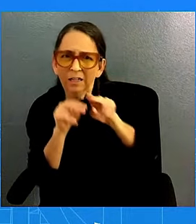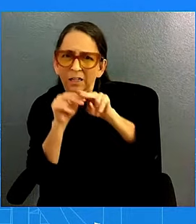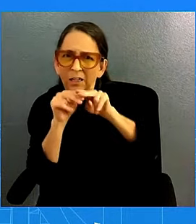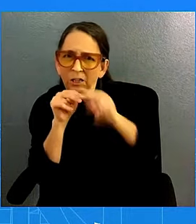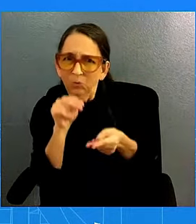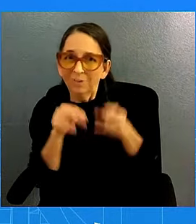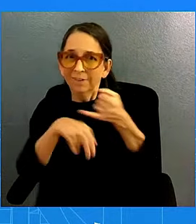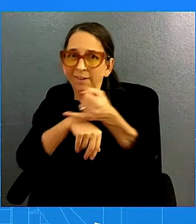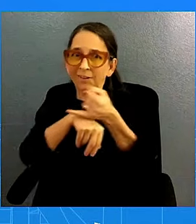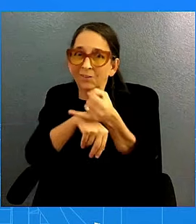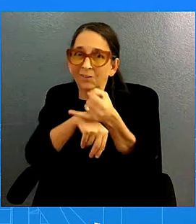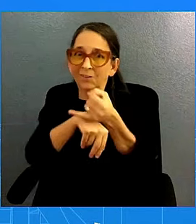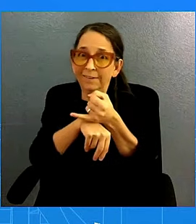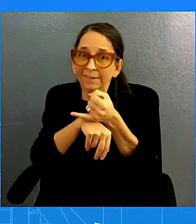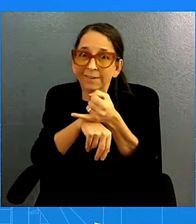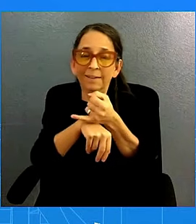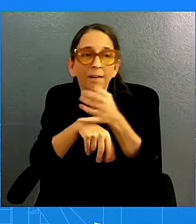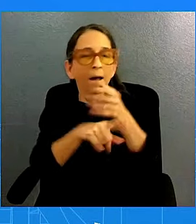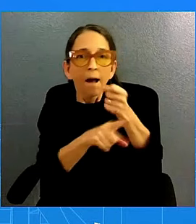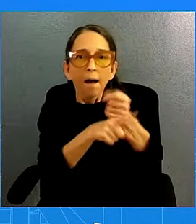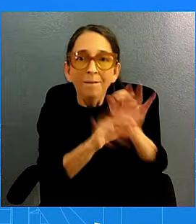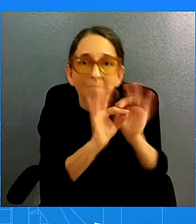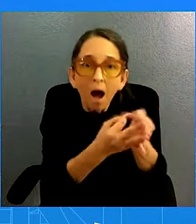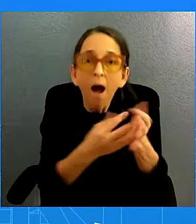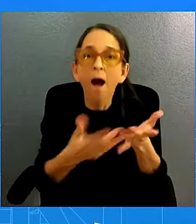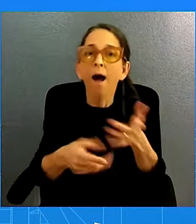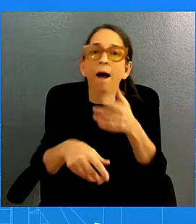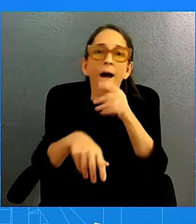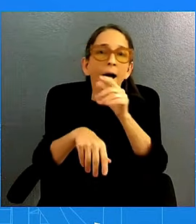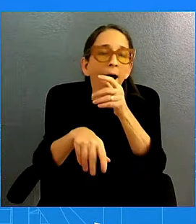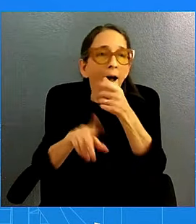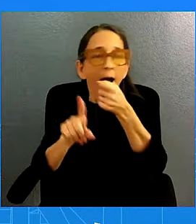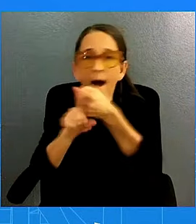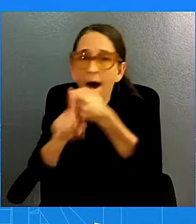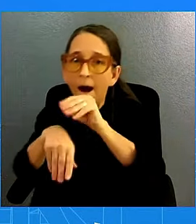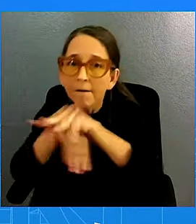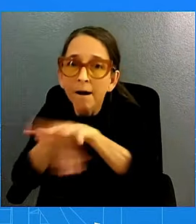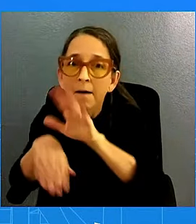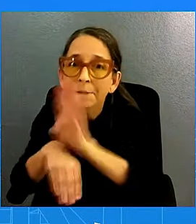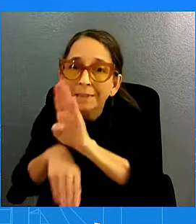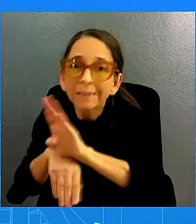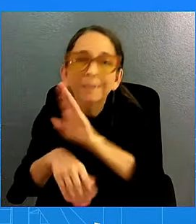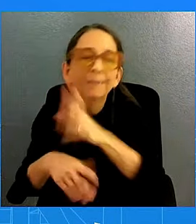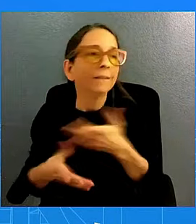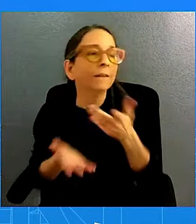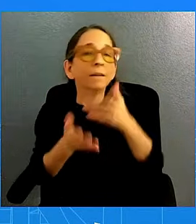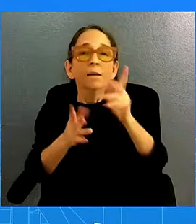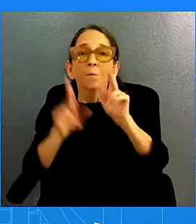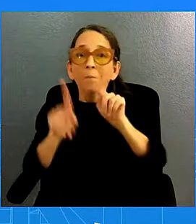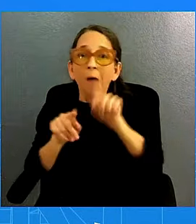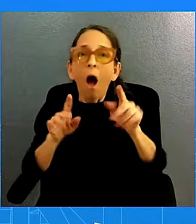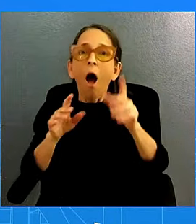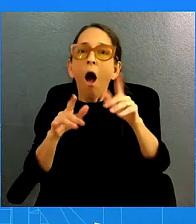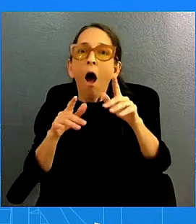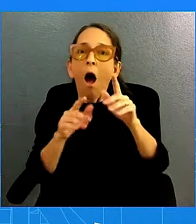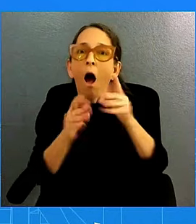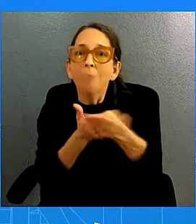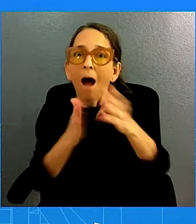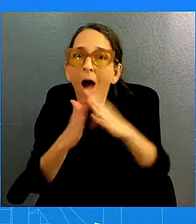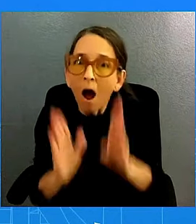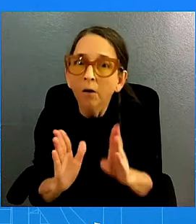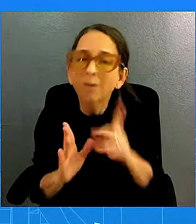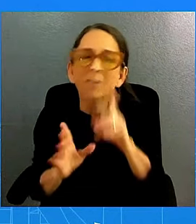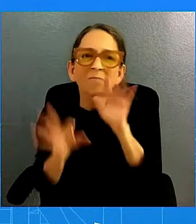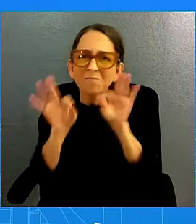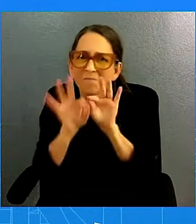are going to go down if you think about being able to buy a home. And these are important, important items for the American people.